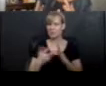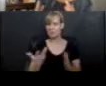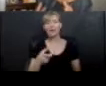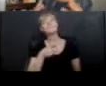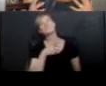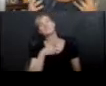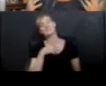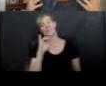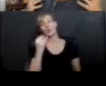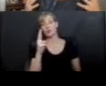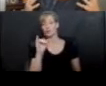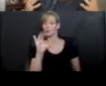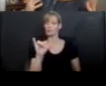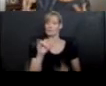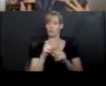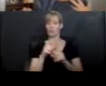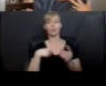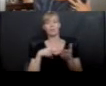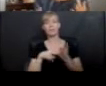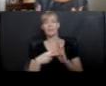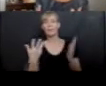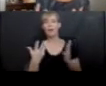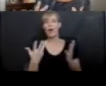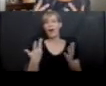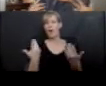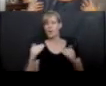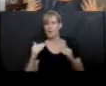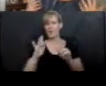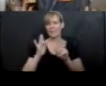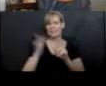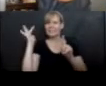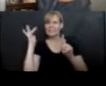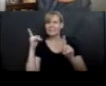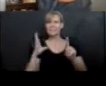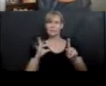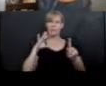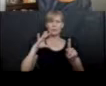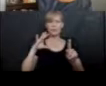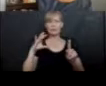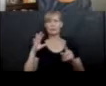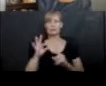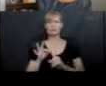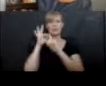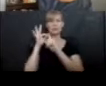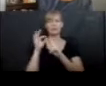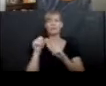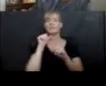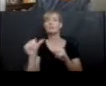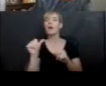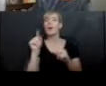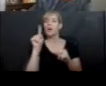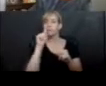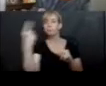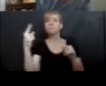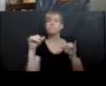words that are spicy and flavorful and not tired and overused, right? Like when we